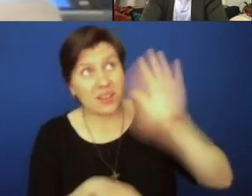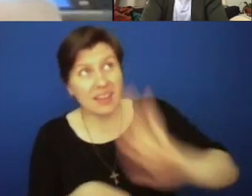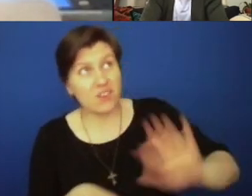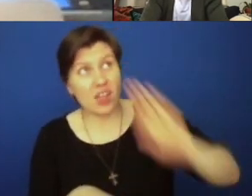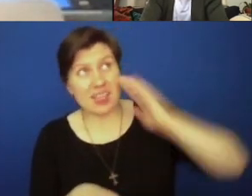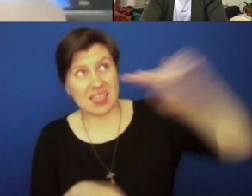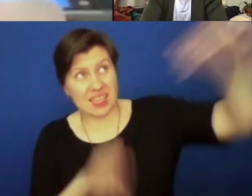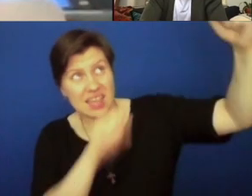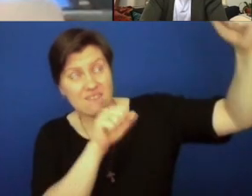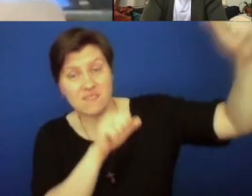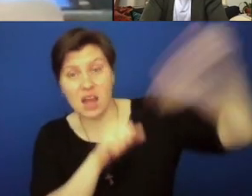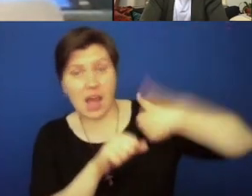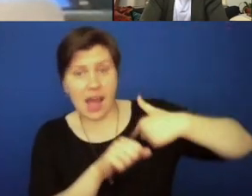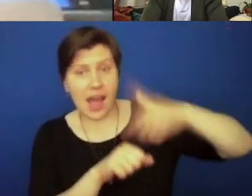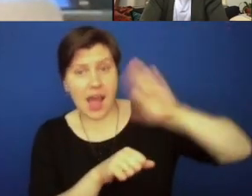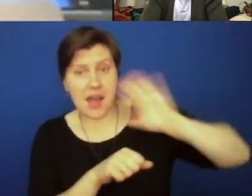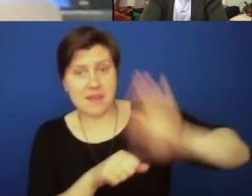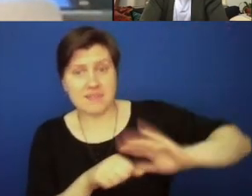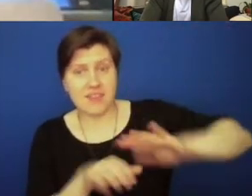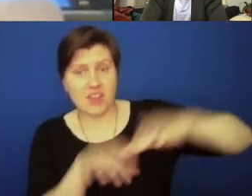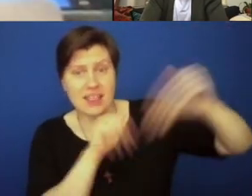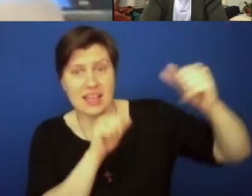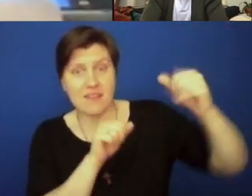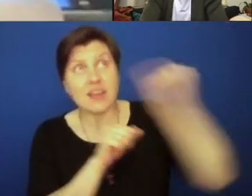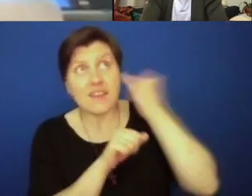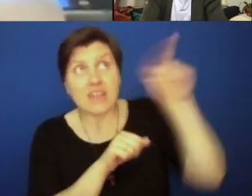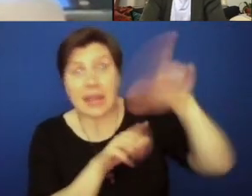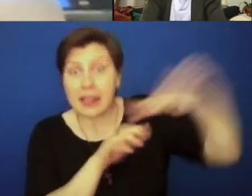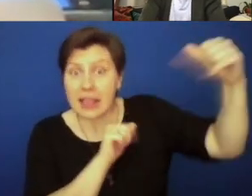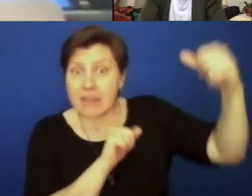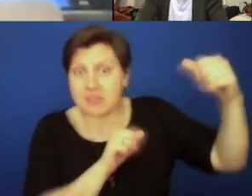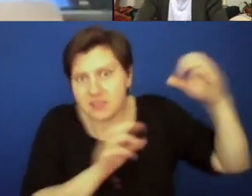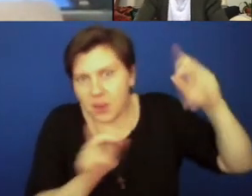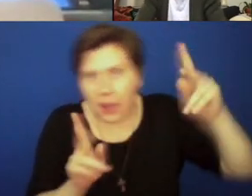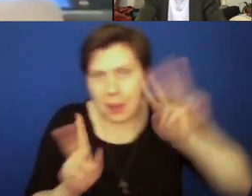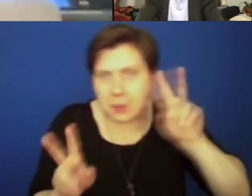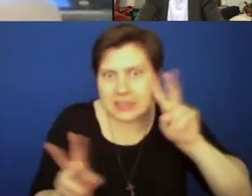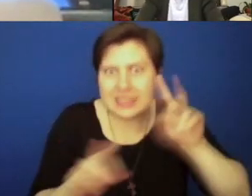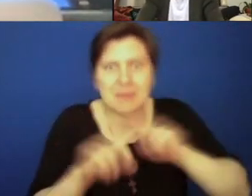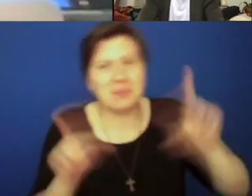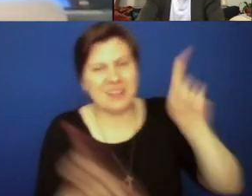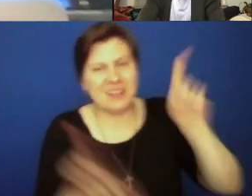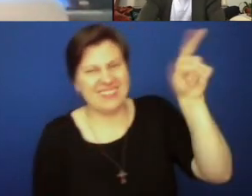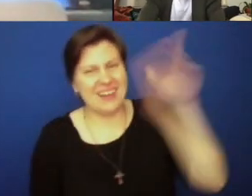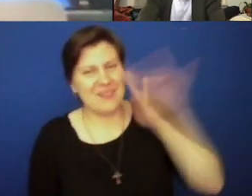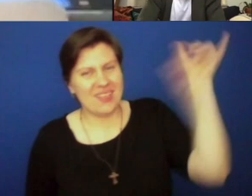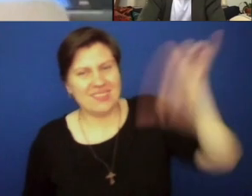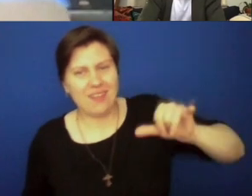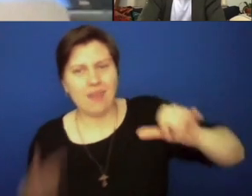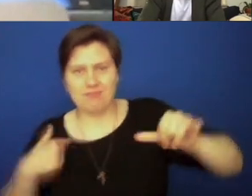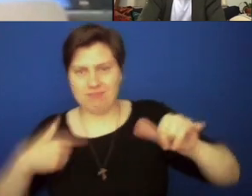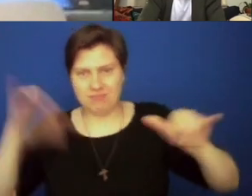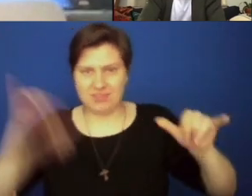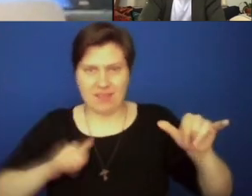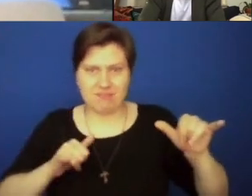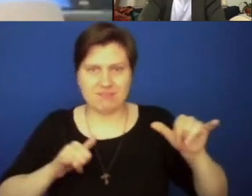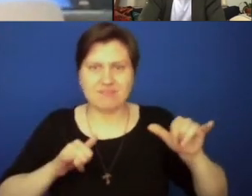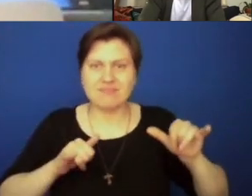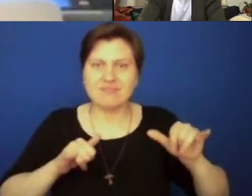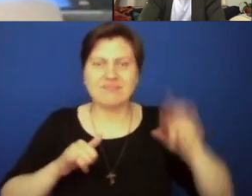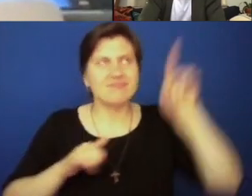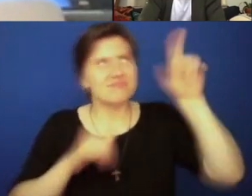I'm not going to leave it either. Until he leaves it, then I'll make that decision, but I know he's not going to leave it, and I'm not going to leave it either. So